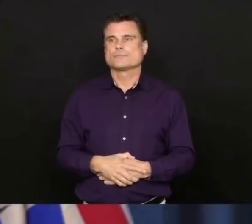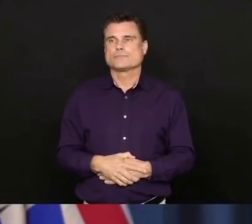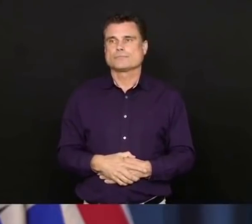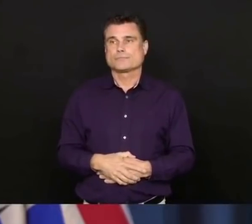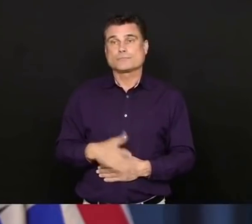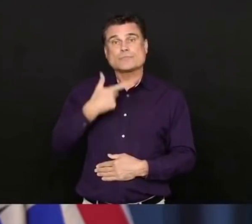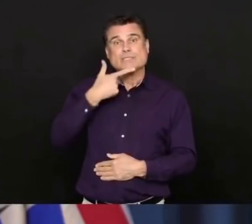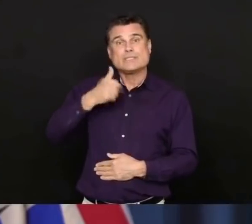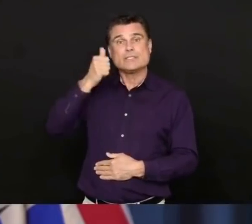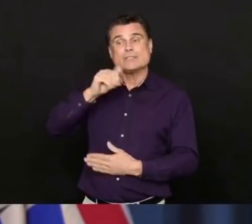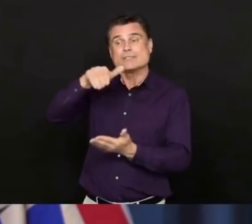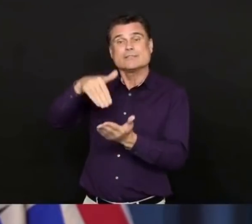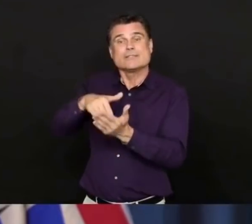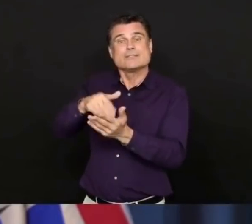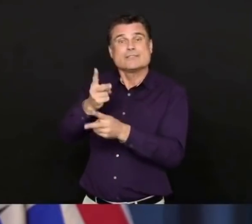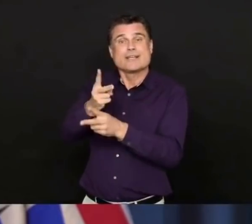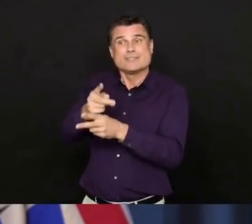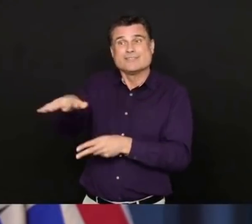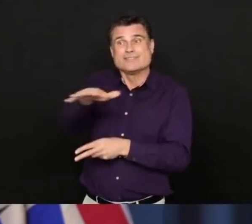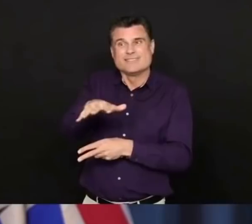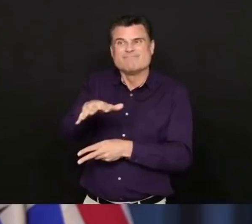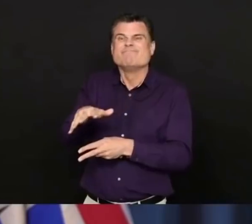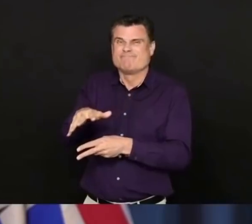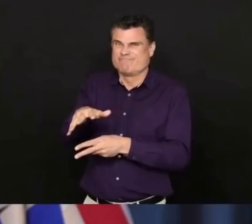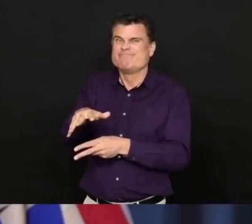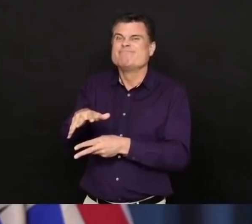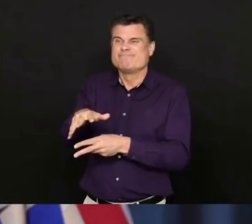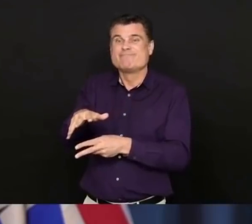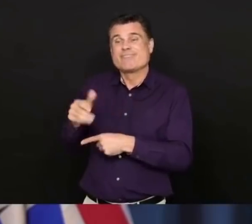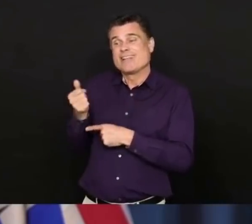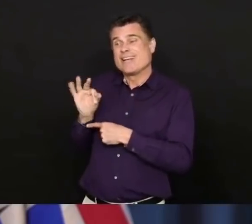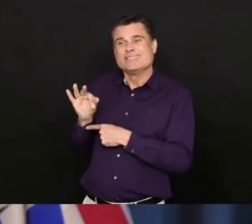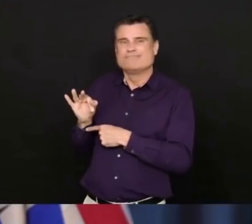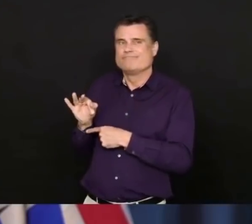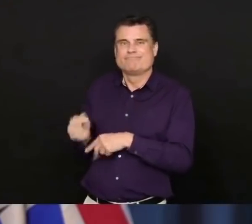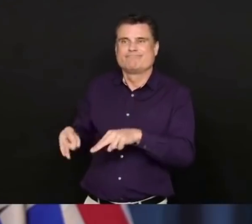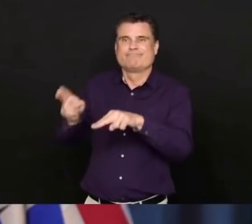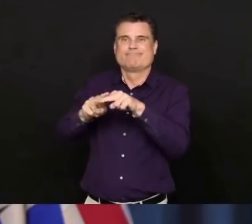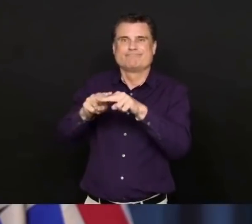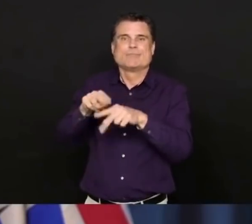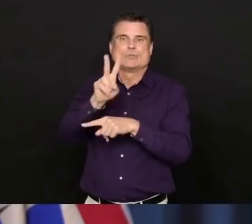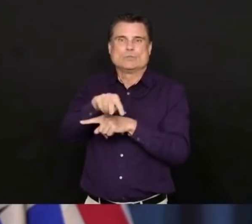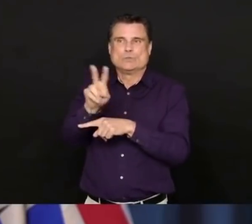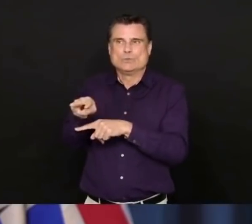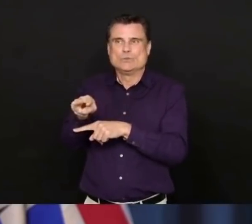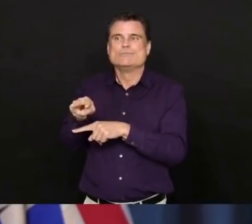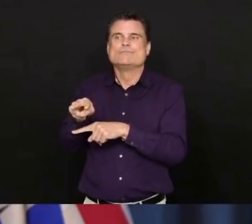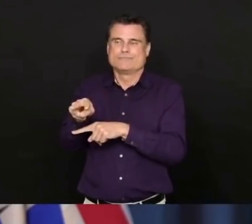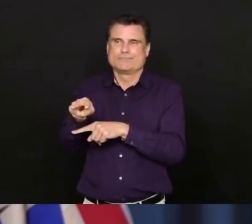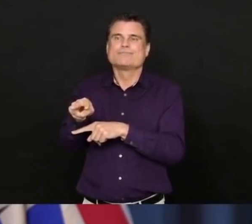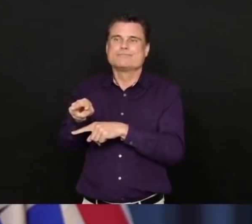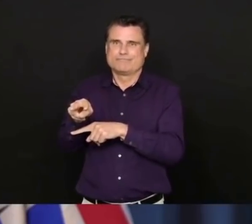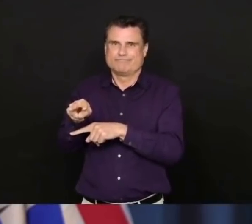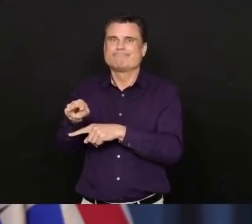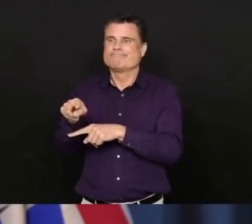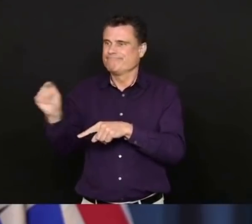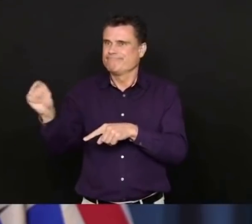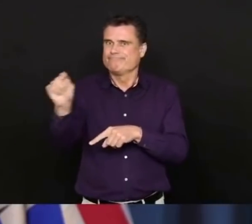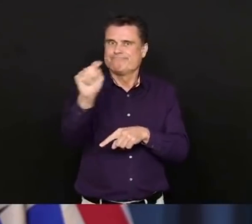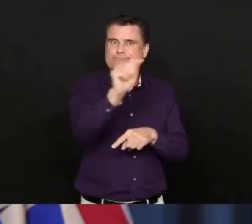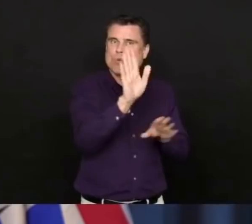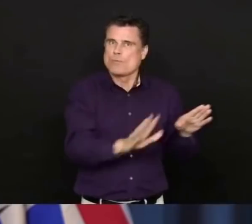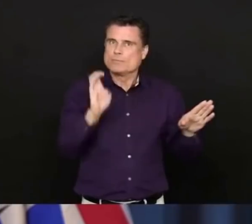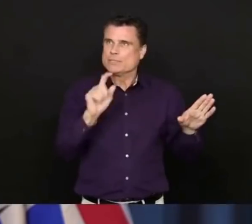one more additional long-term care home outbreak to report today to bring our total of outbreaks in long-term care to